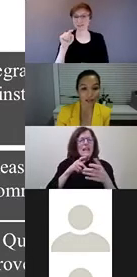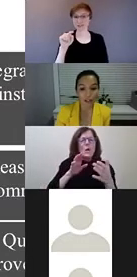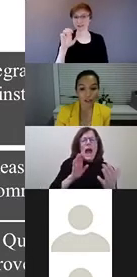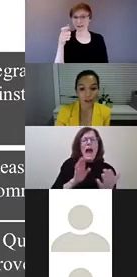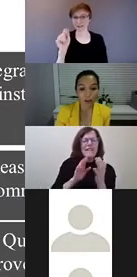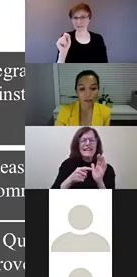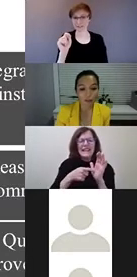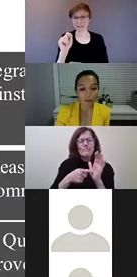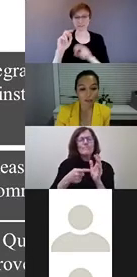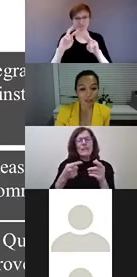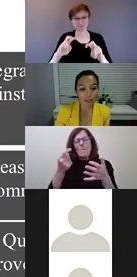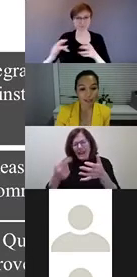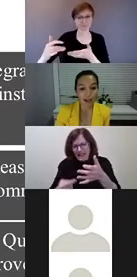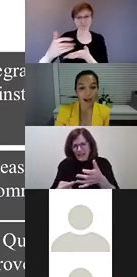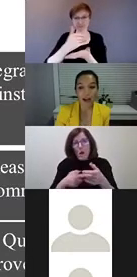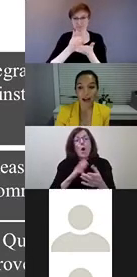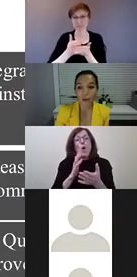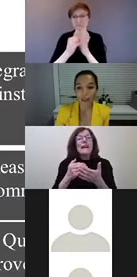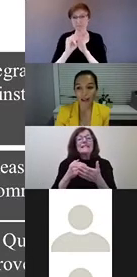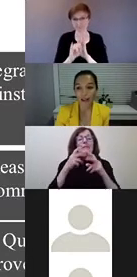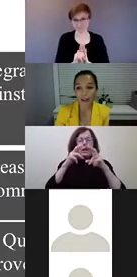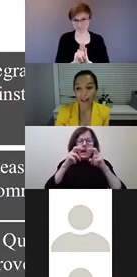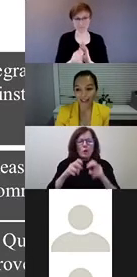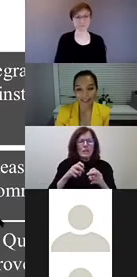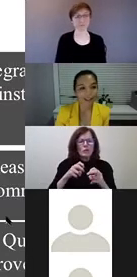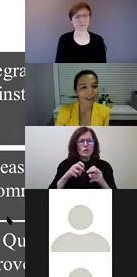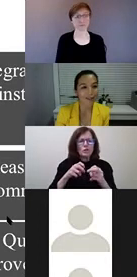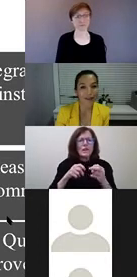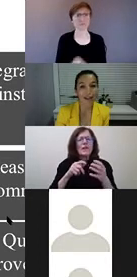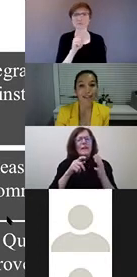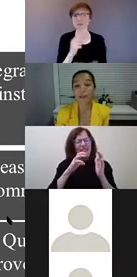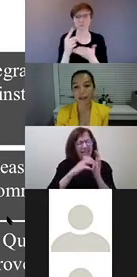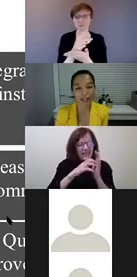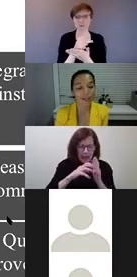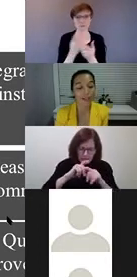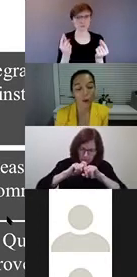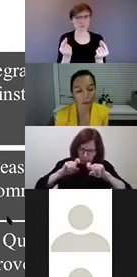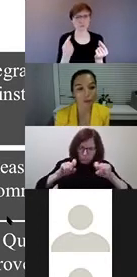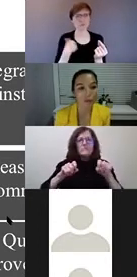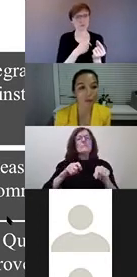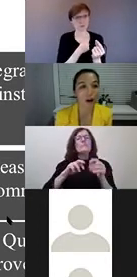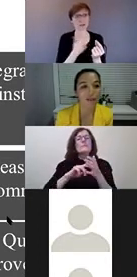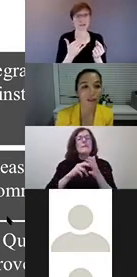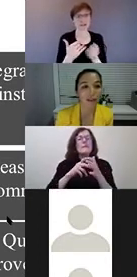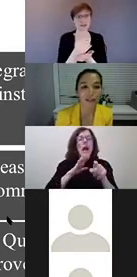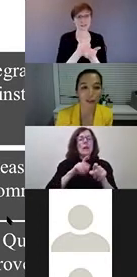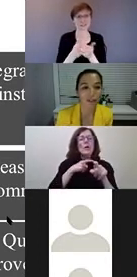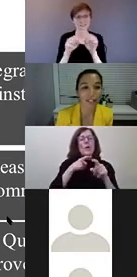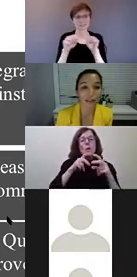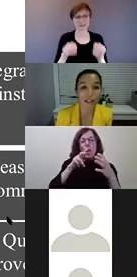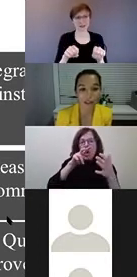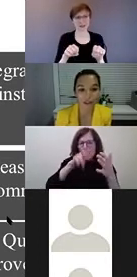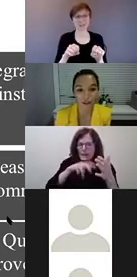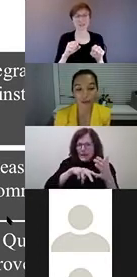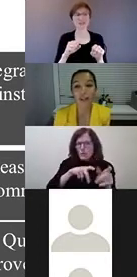So part of the review we did, we collected a systematic scoping review of 112